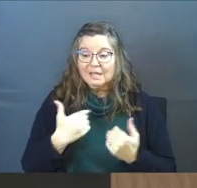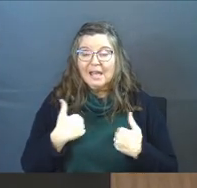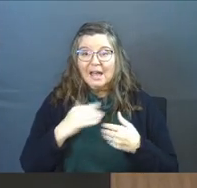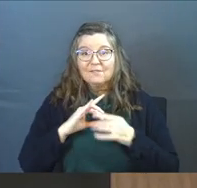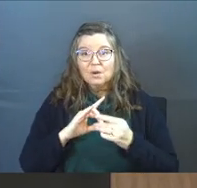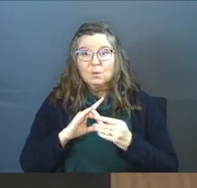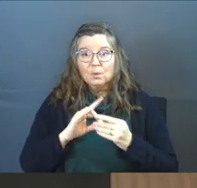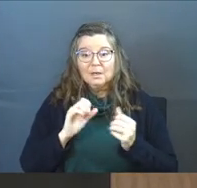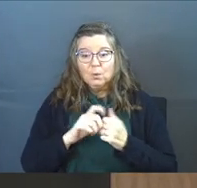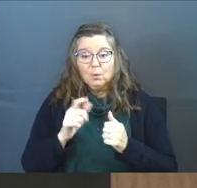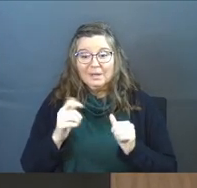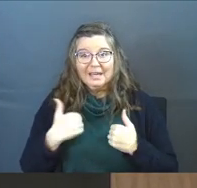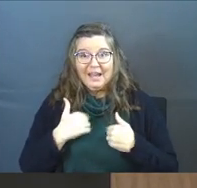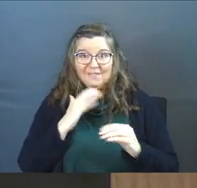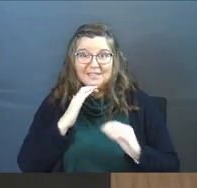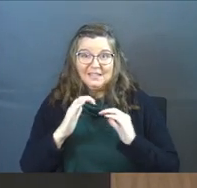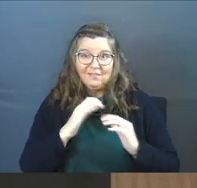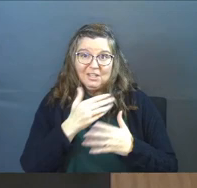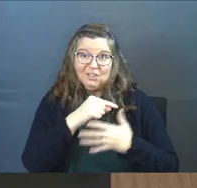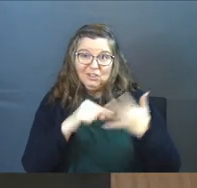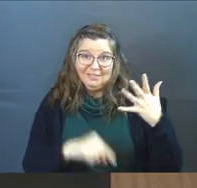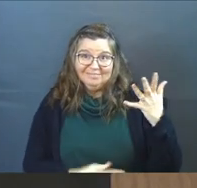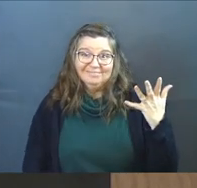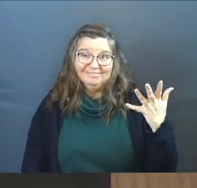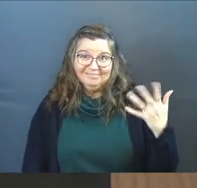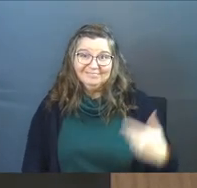have a relationship where we can have this conversation?